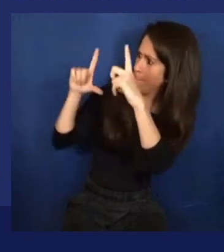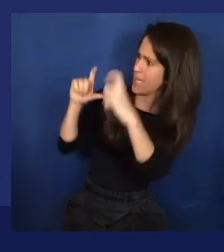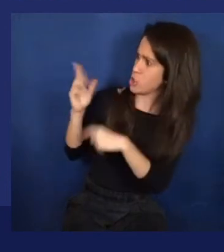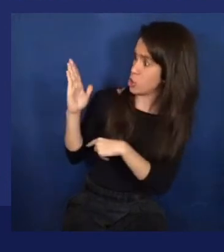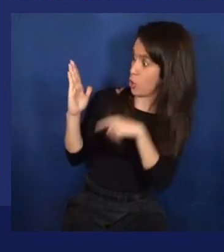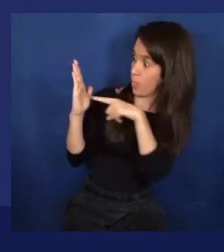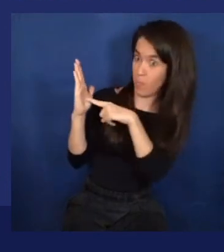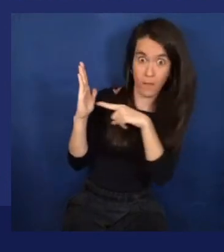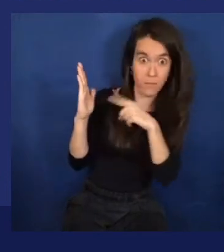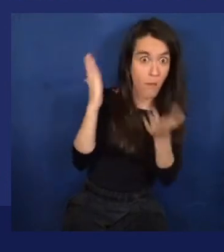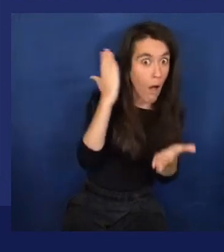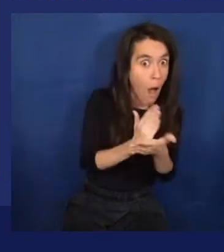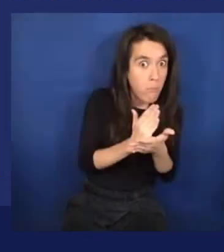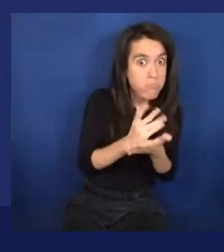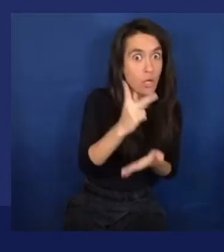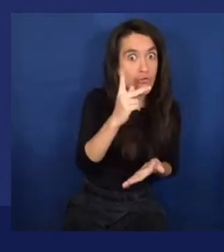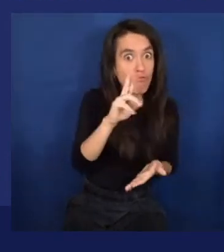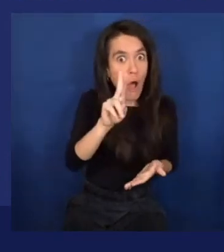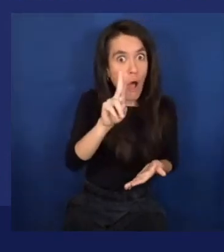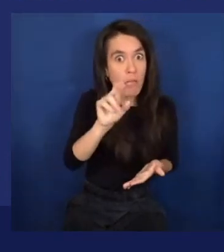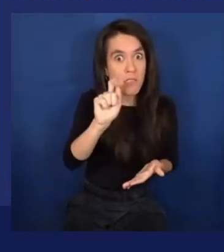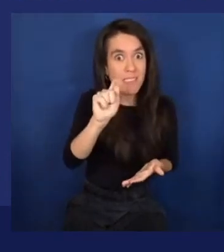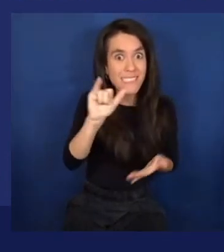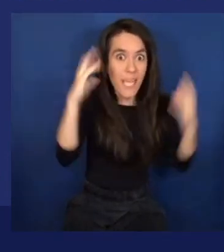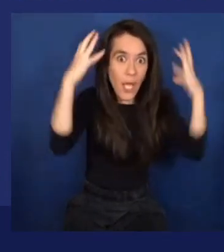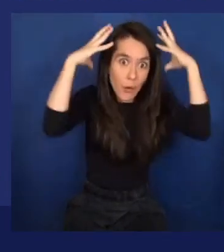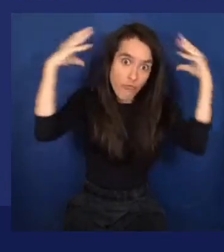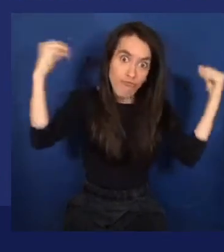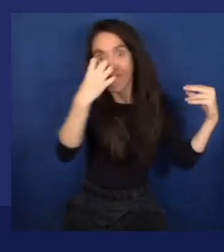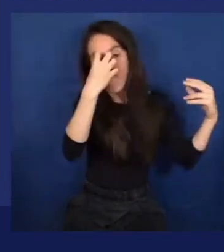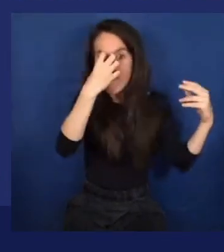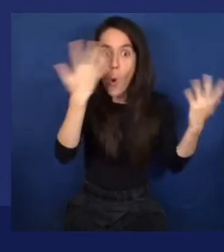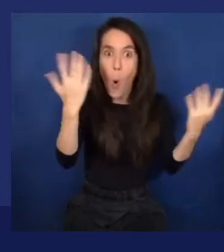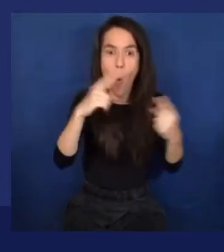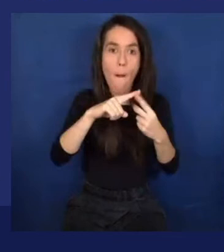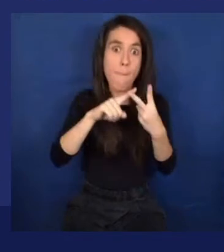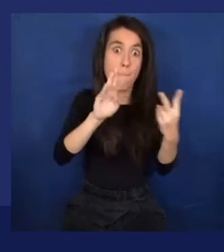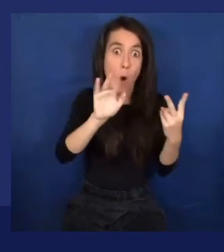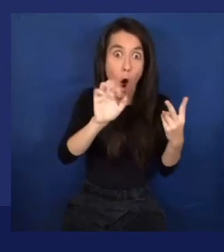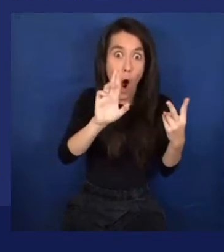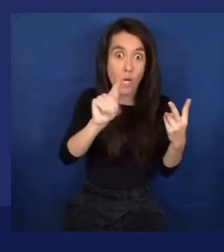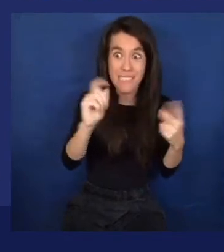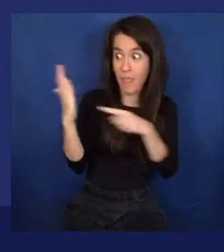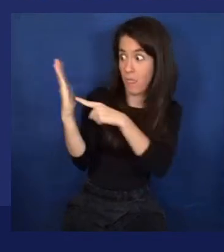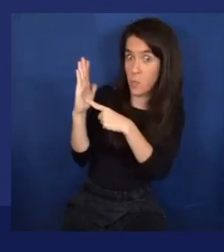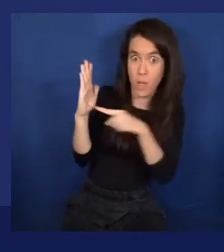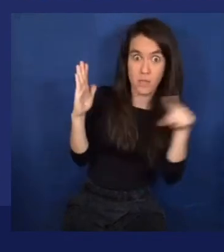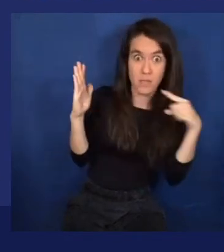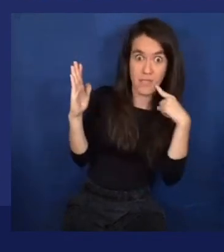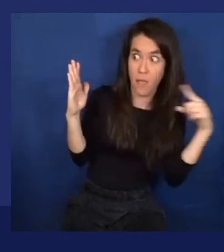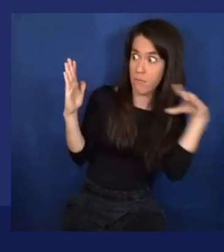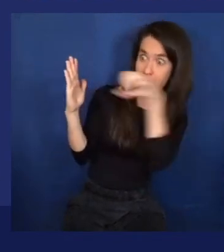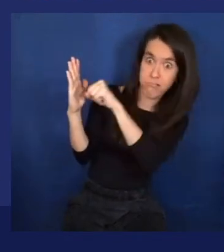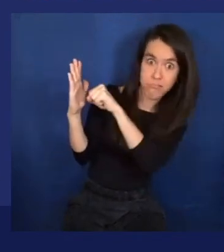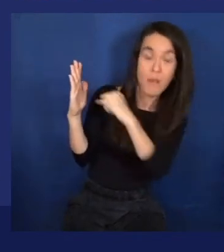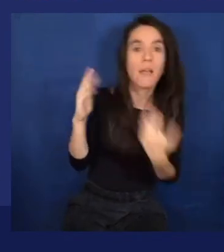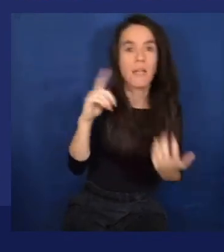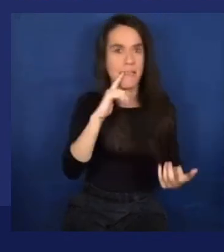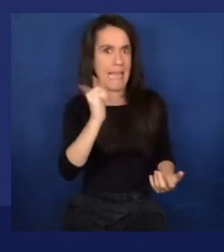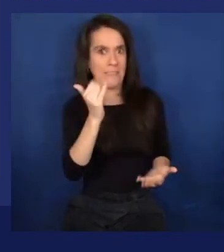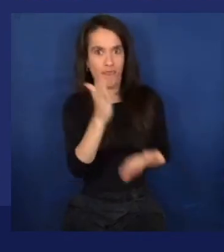give it is Krusty the Clown or Bart Simpson. Is that right? So the probability that's one of the two. Yeah.